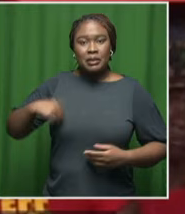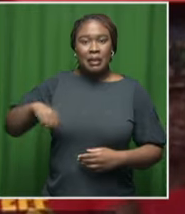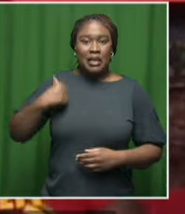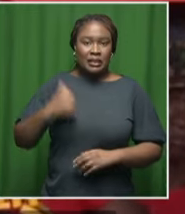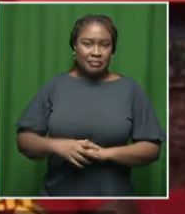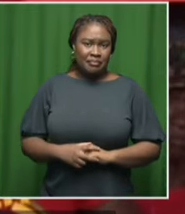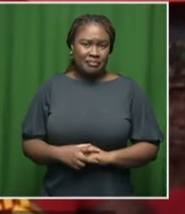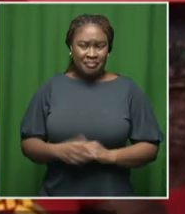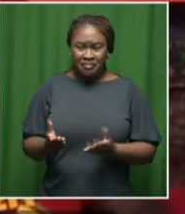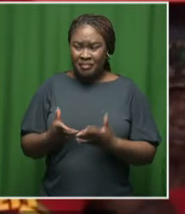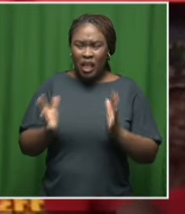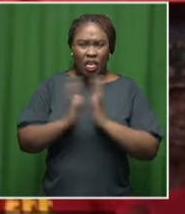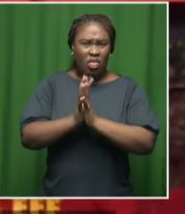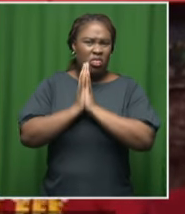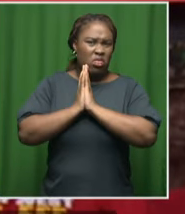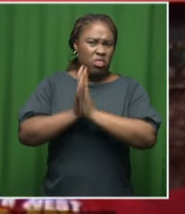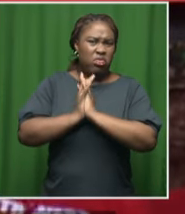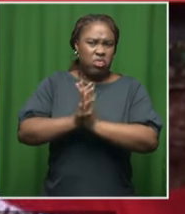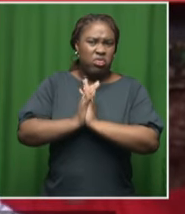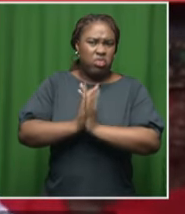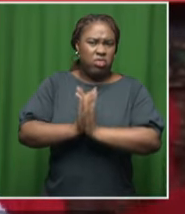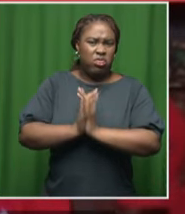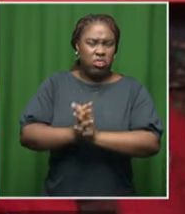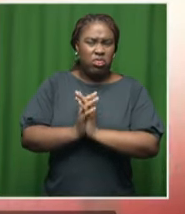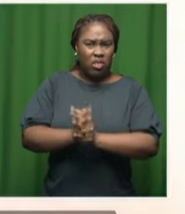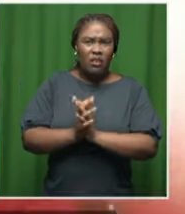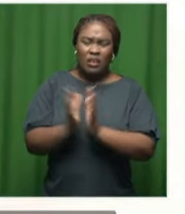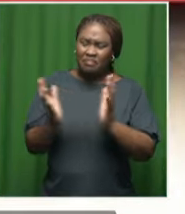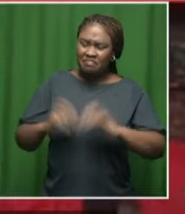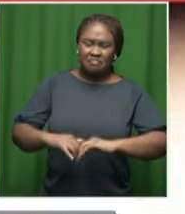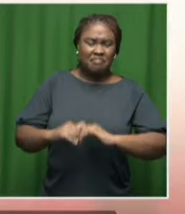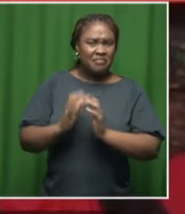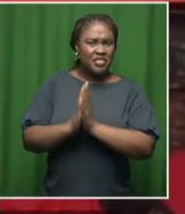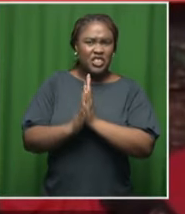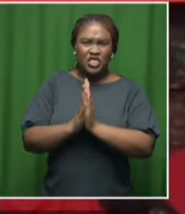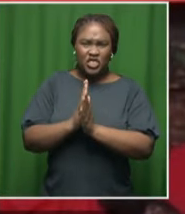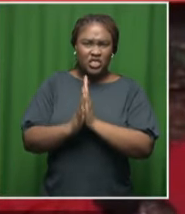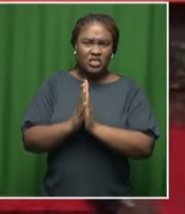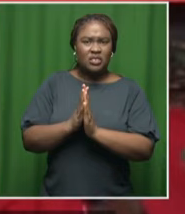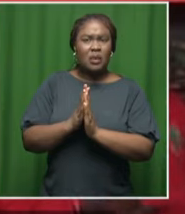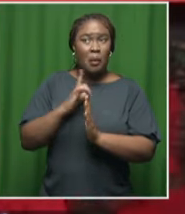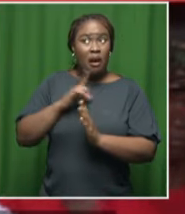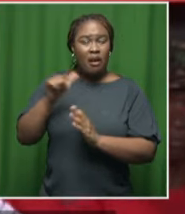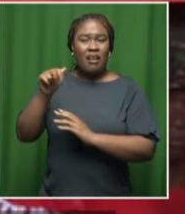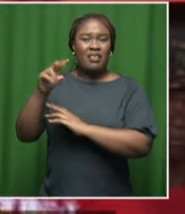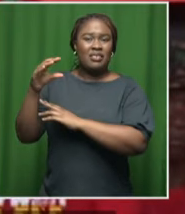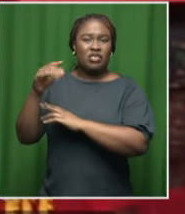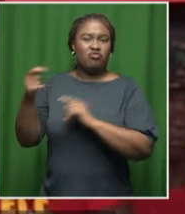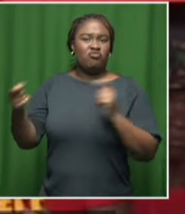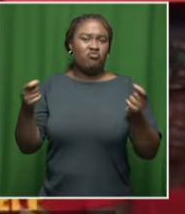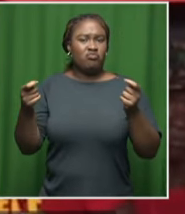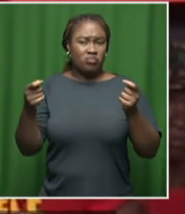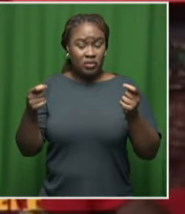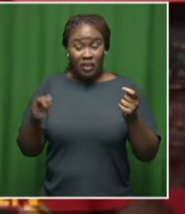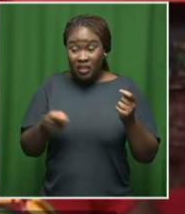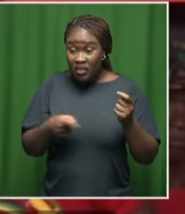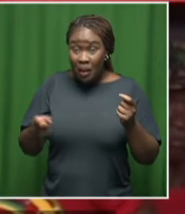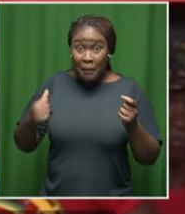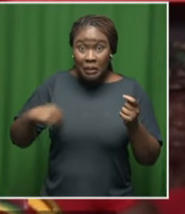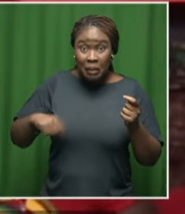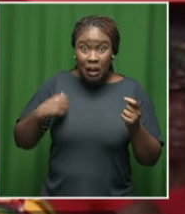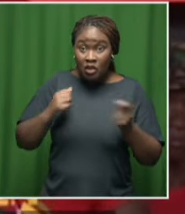have collapsed under the ANC and all the municipalities are not even